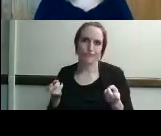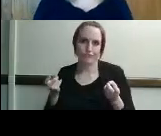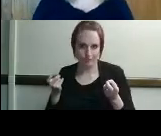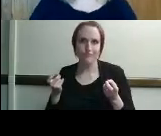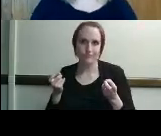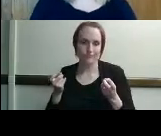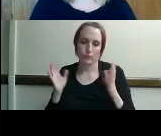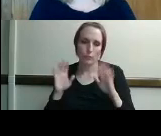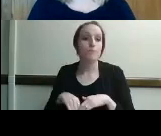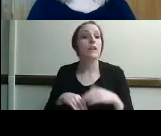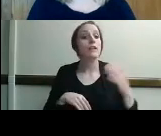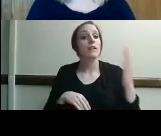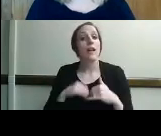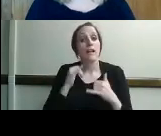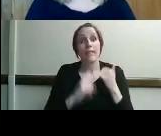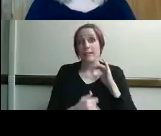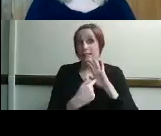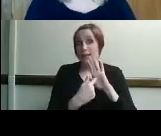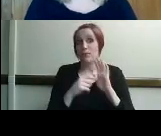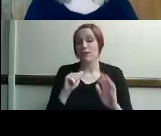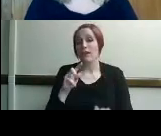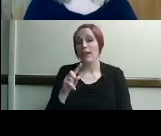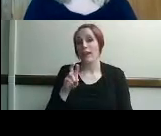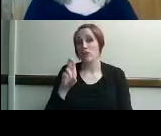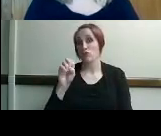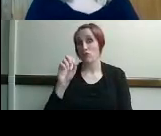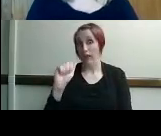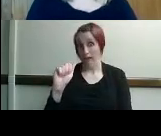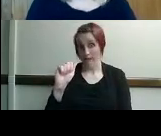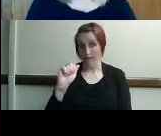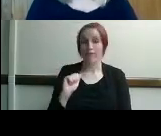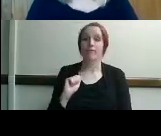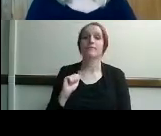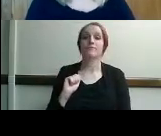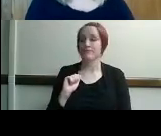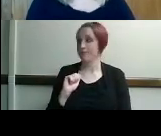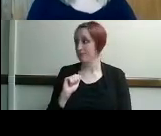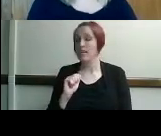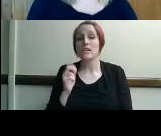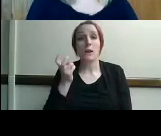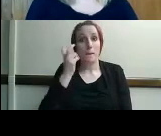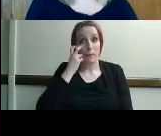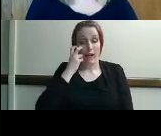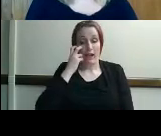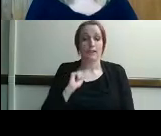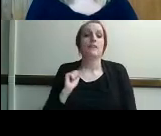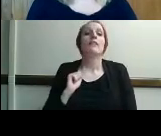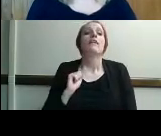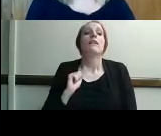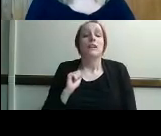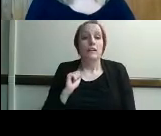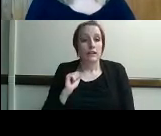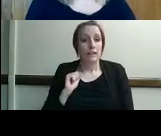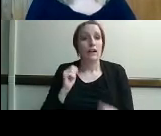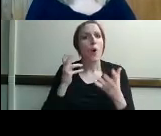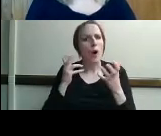final consumer we talked about was andrea um again she is blind and um wants to be able to